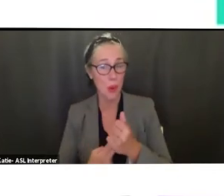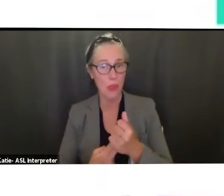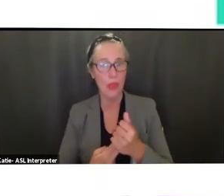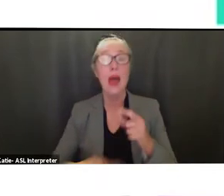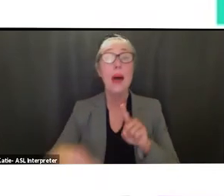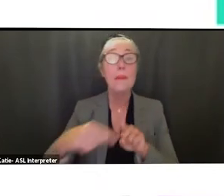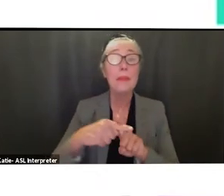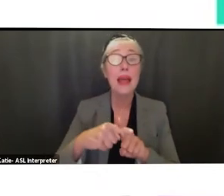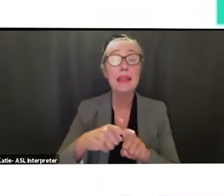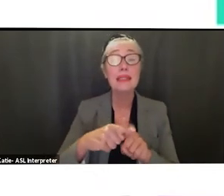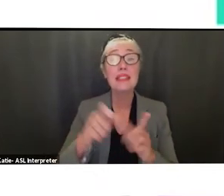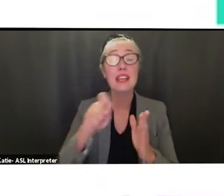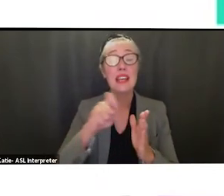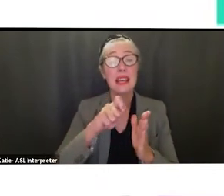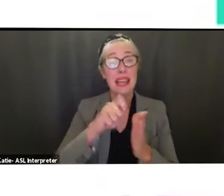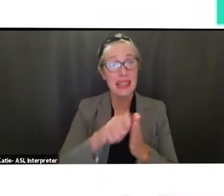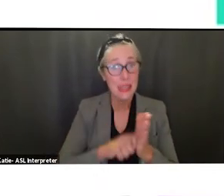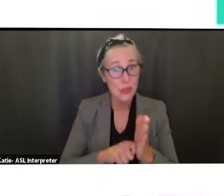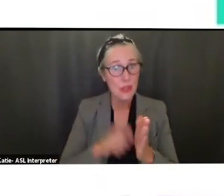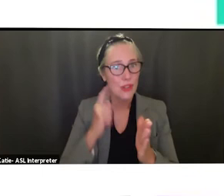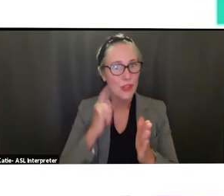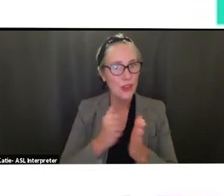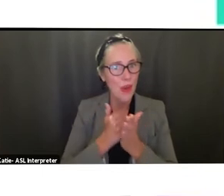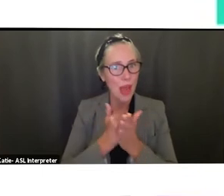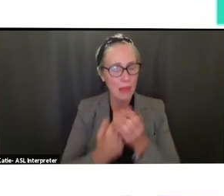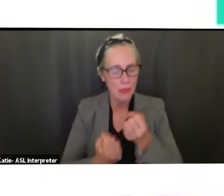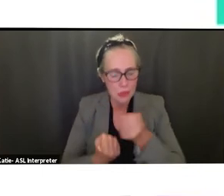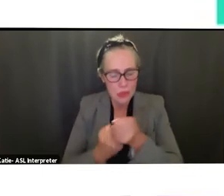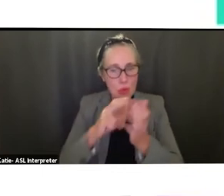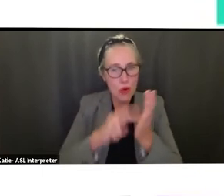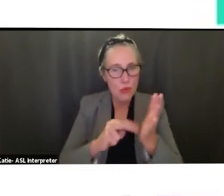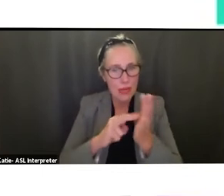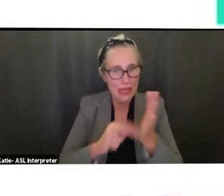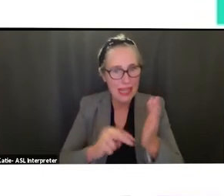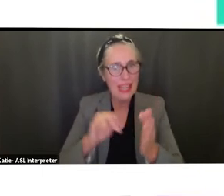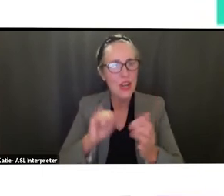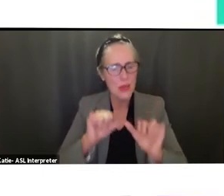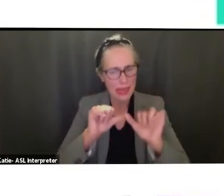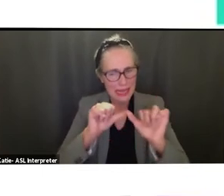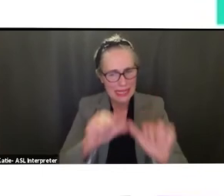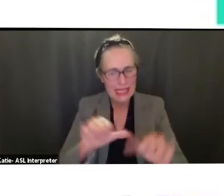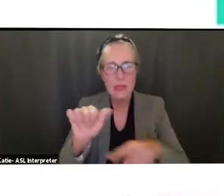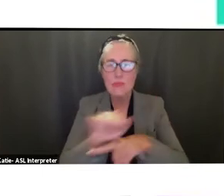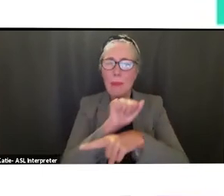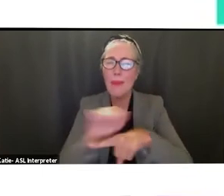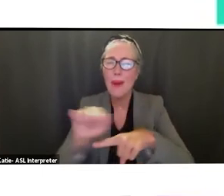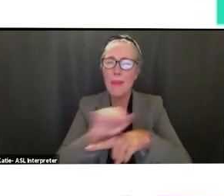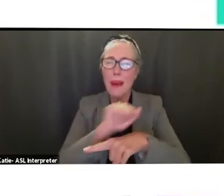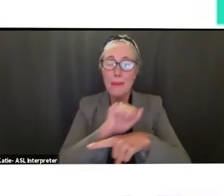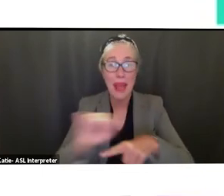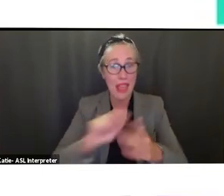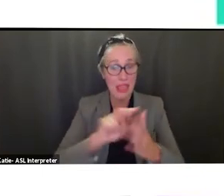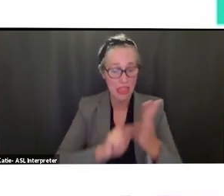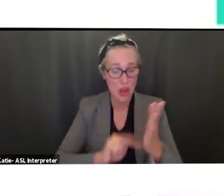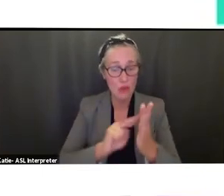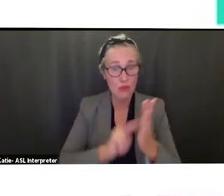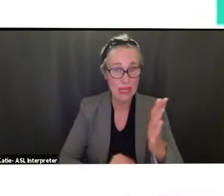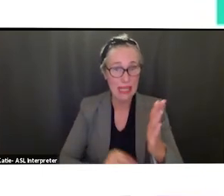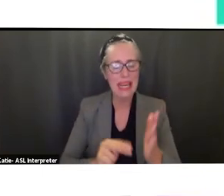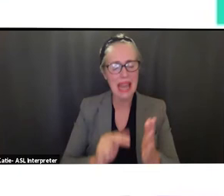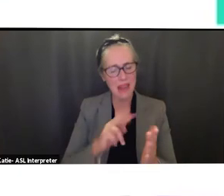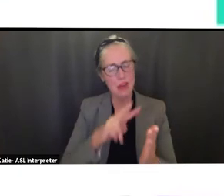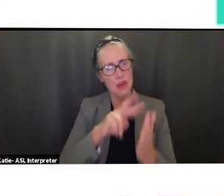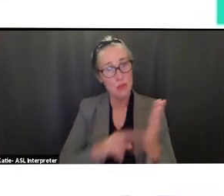uh for our secondary students so that they can just continue to practice um their reading and comprehension